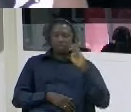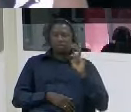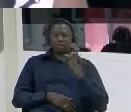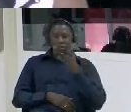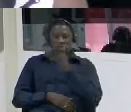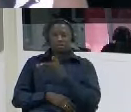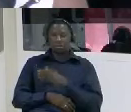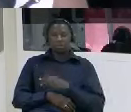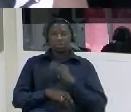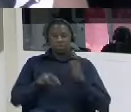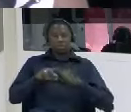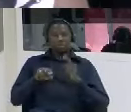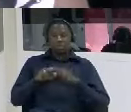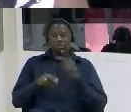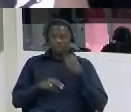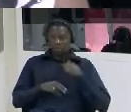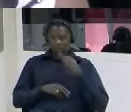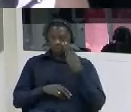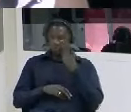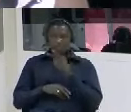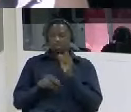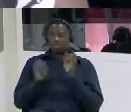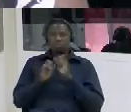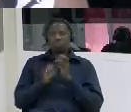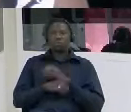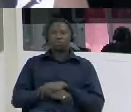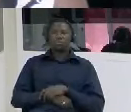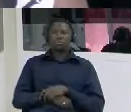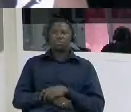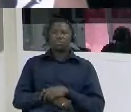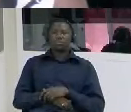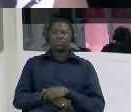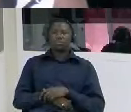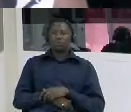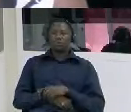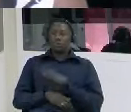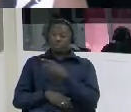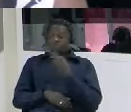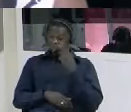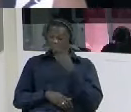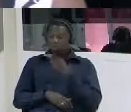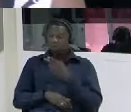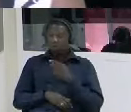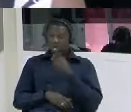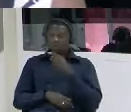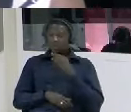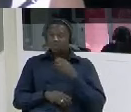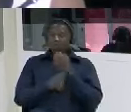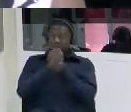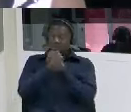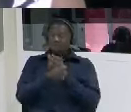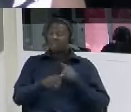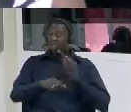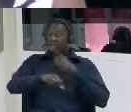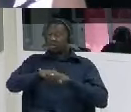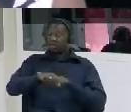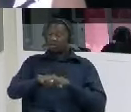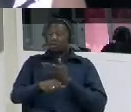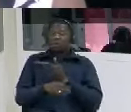room for on interrogation definitely do you know if they had been detained at that point and where if you do know